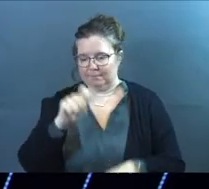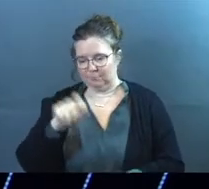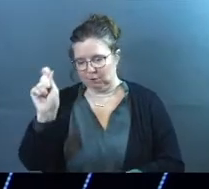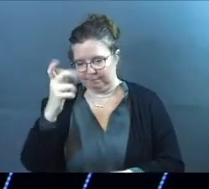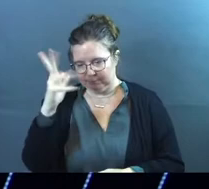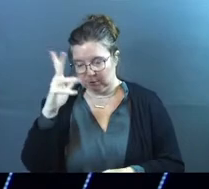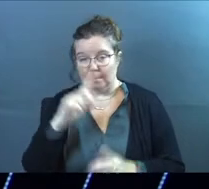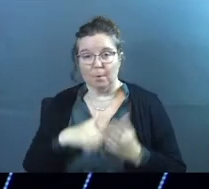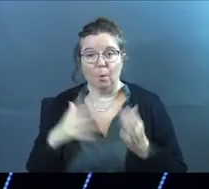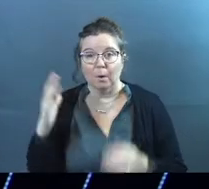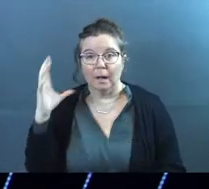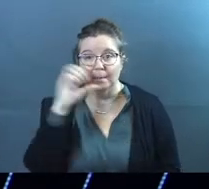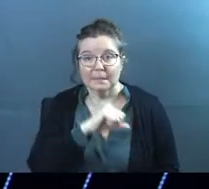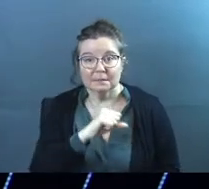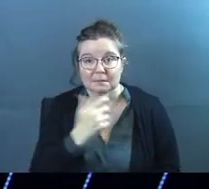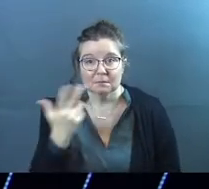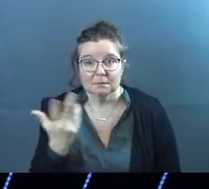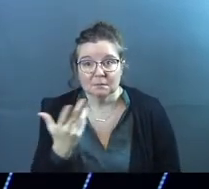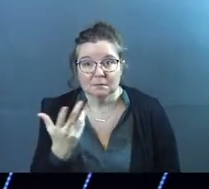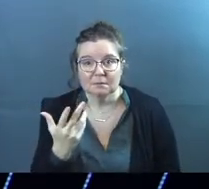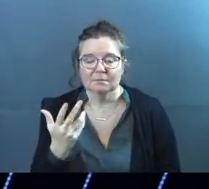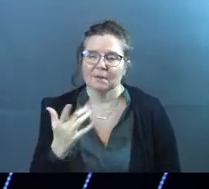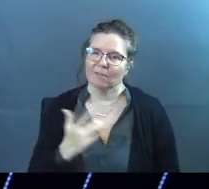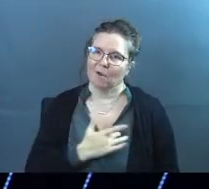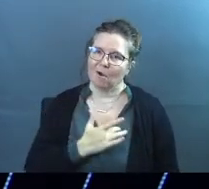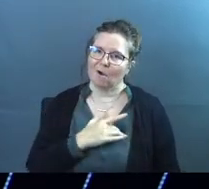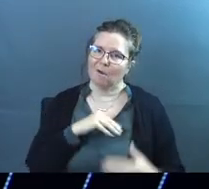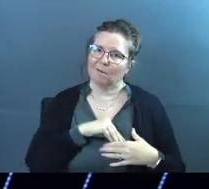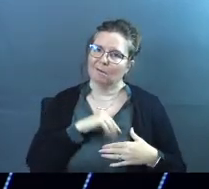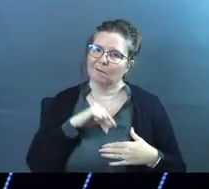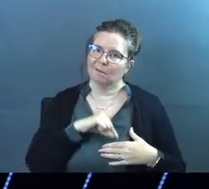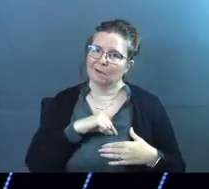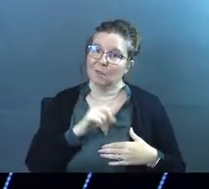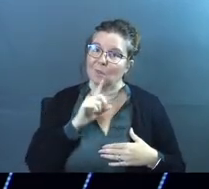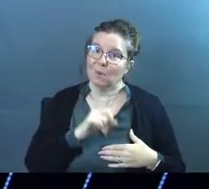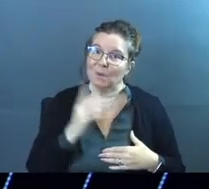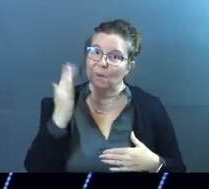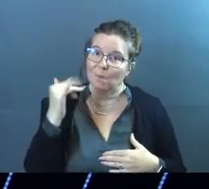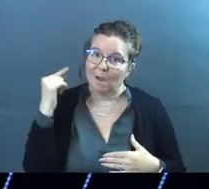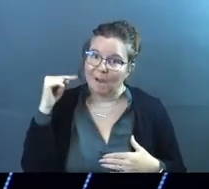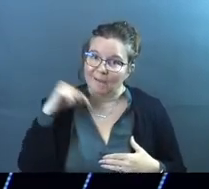what I'm missing there is the heart, the real why.